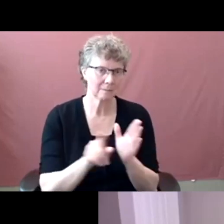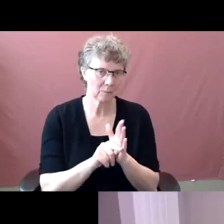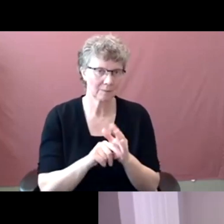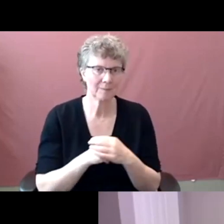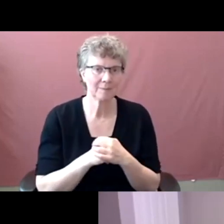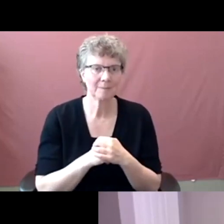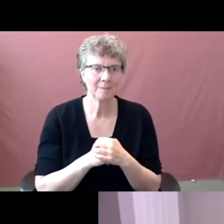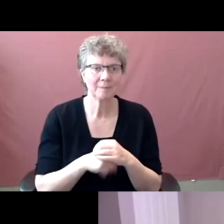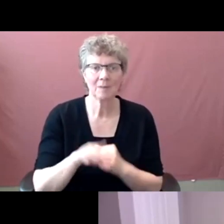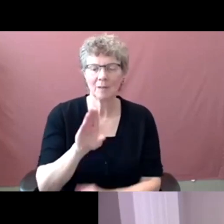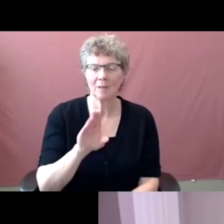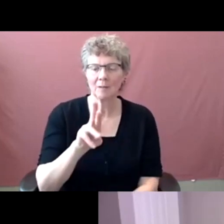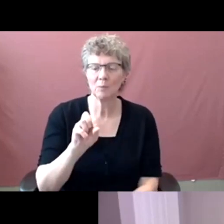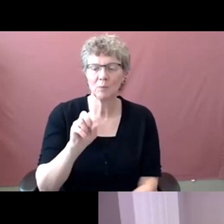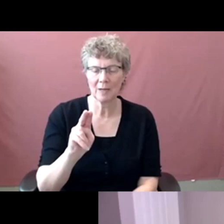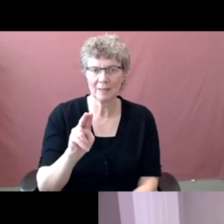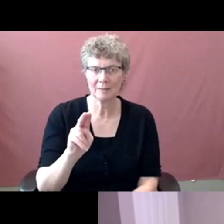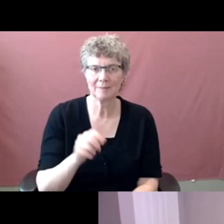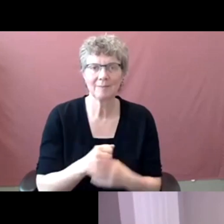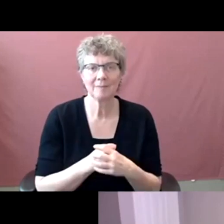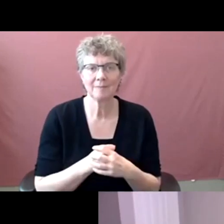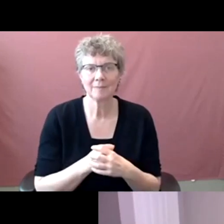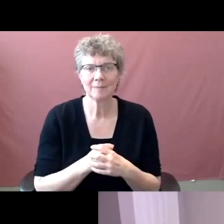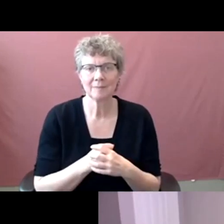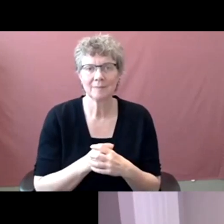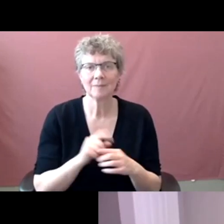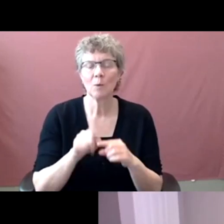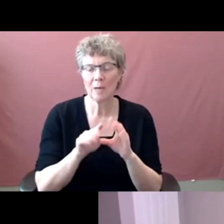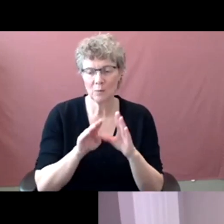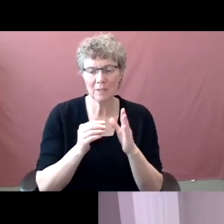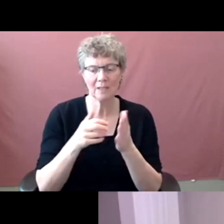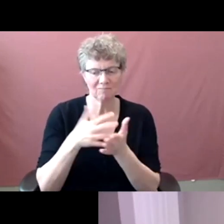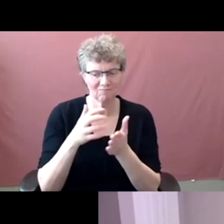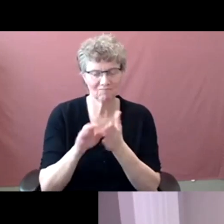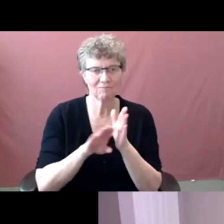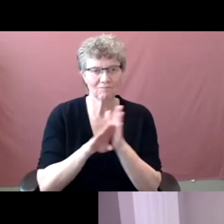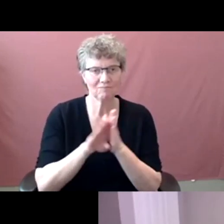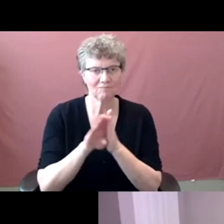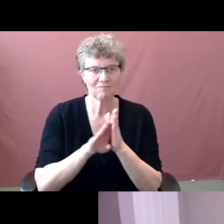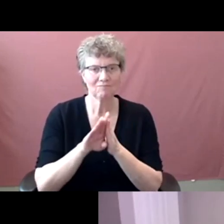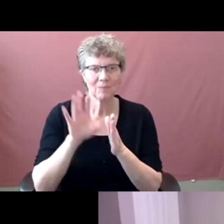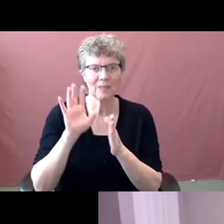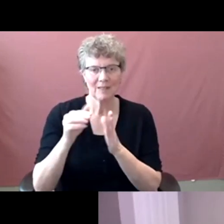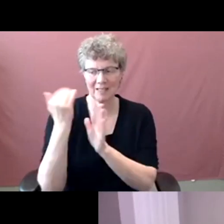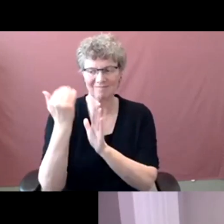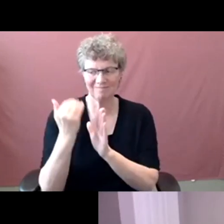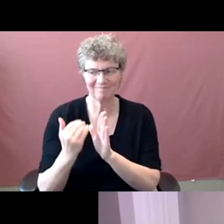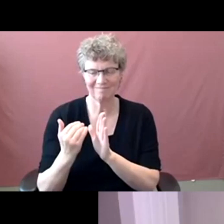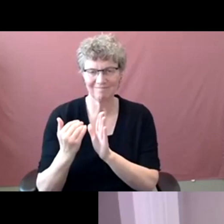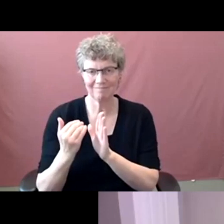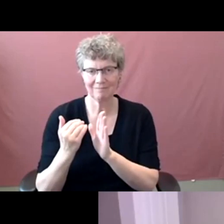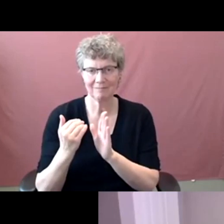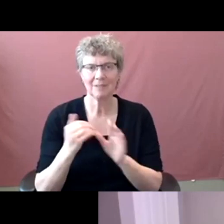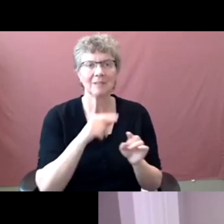catalogs in general is that when we, when we drafted them, um, the, the college structure hadn't been selected. So therefore